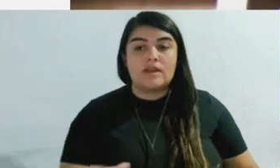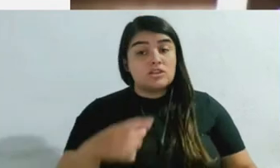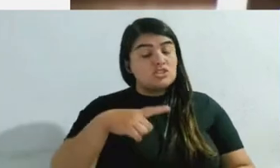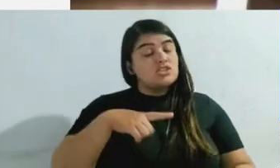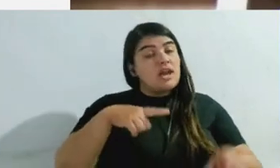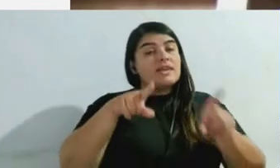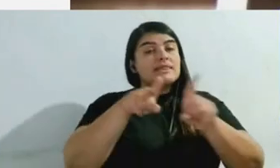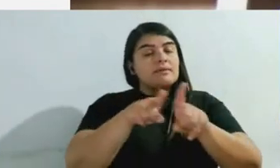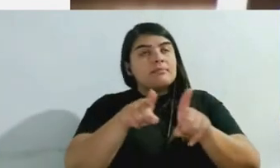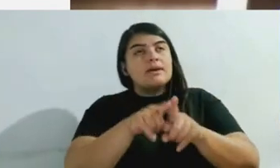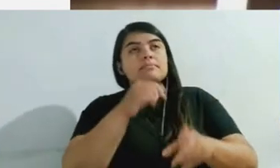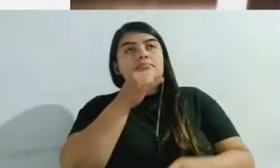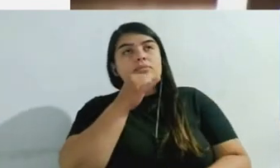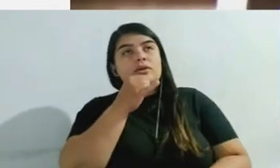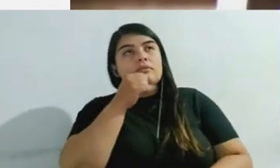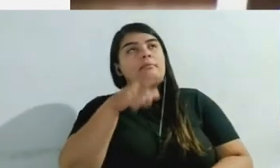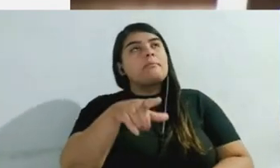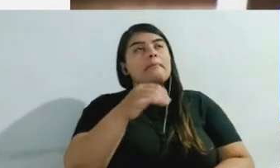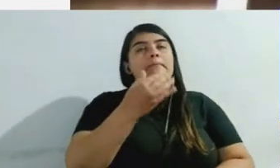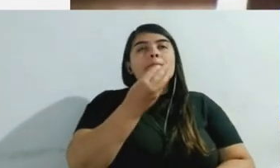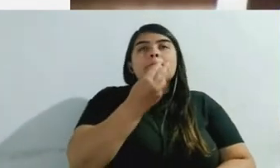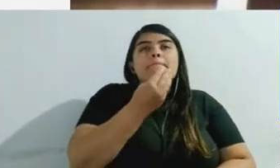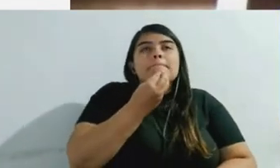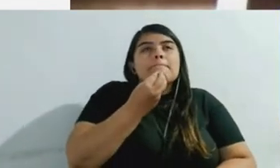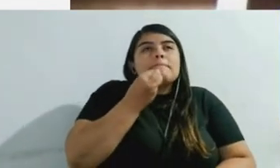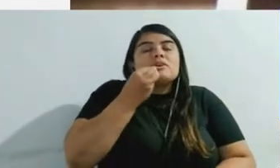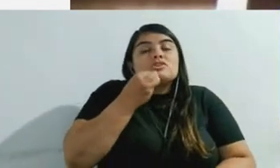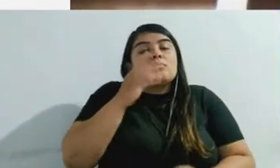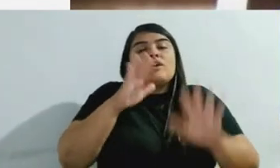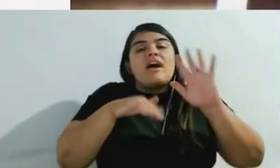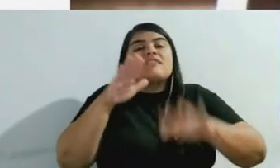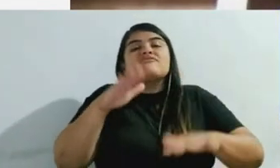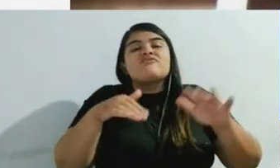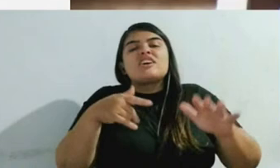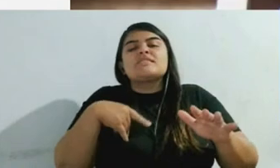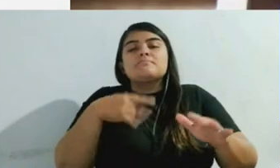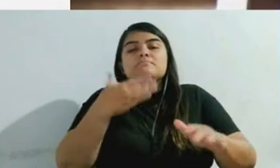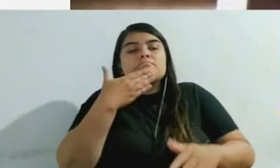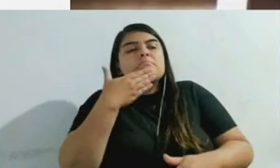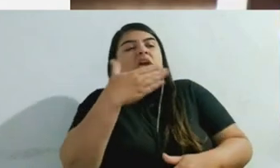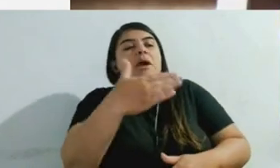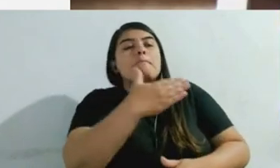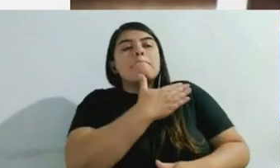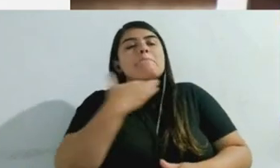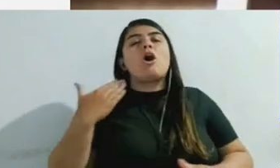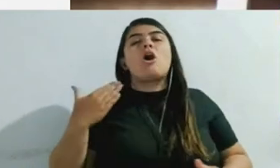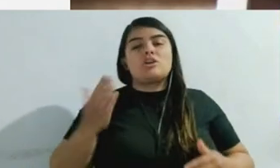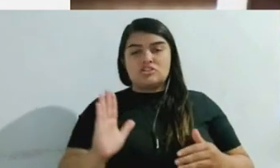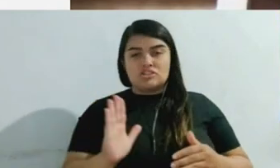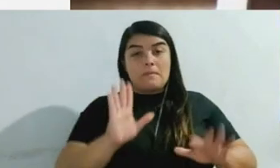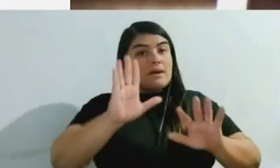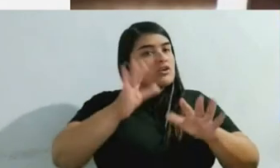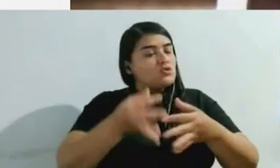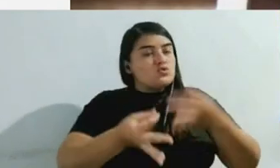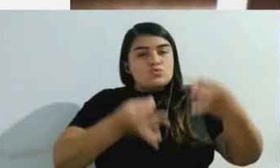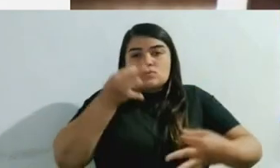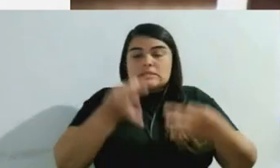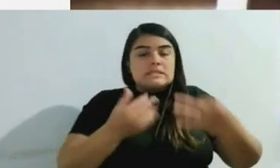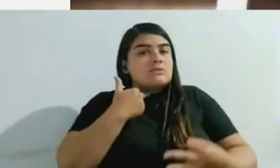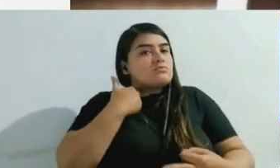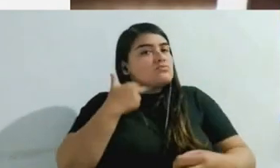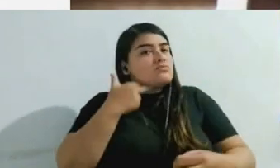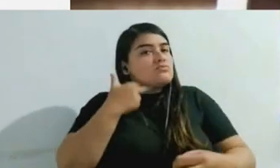So in those two kinds of criminal prosecutions, prosecutors have the power to